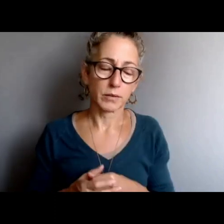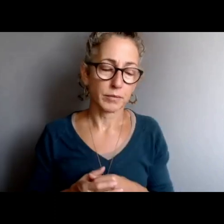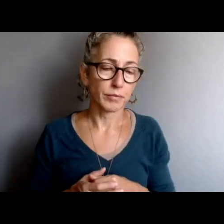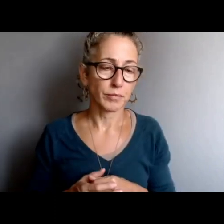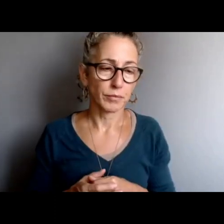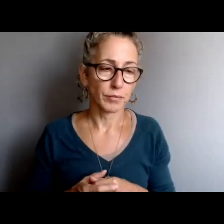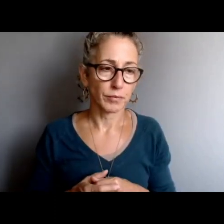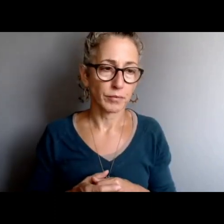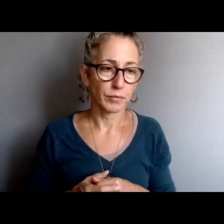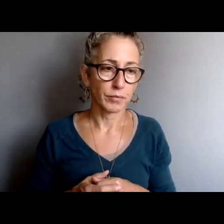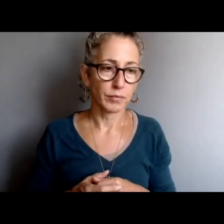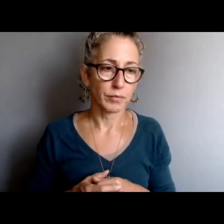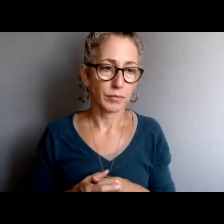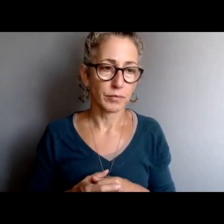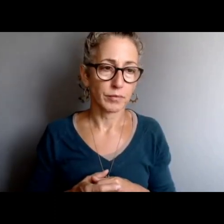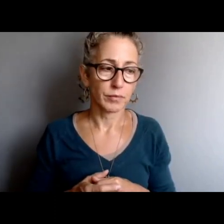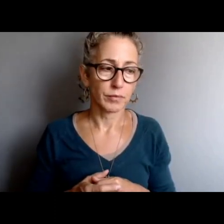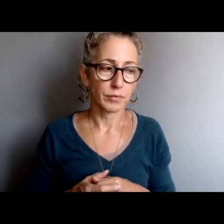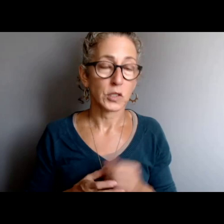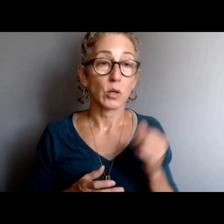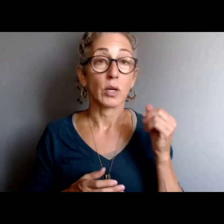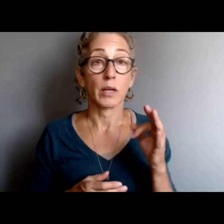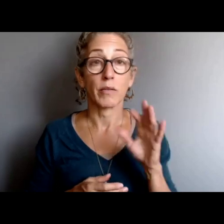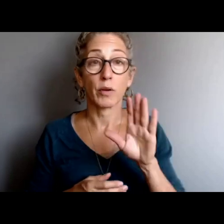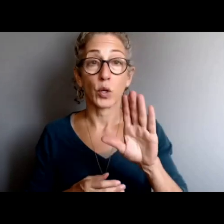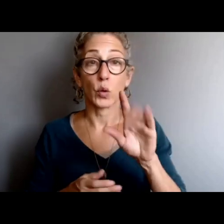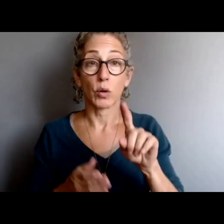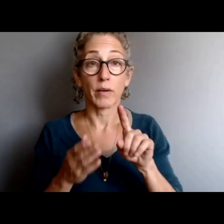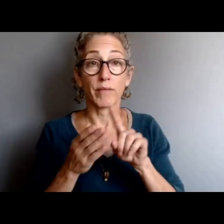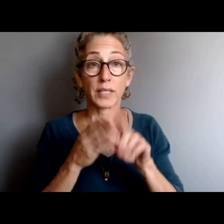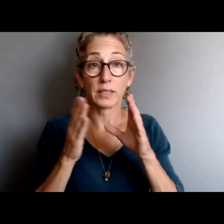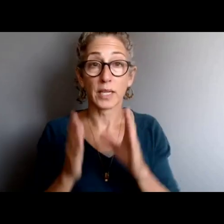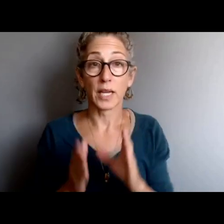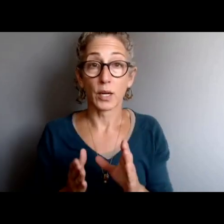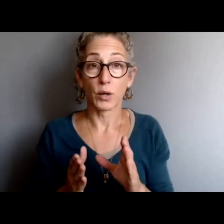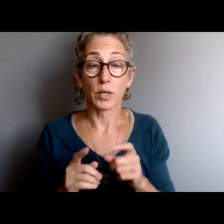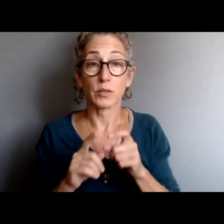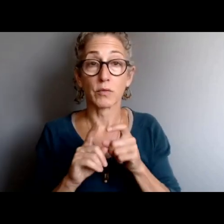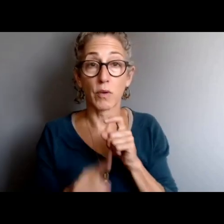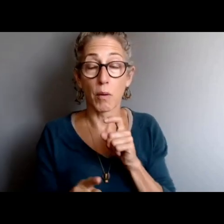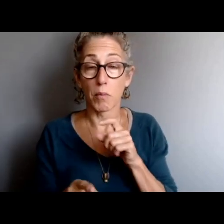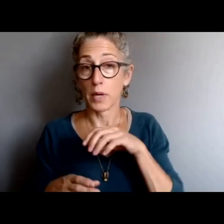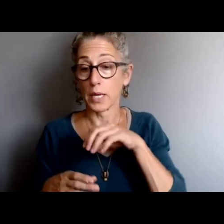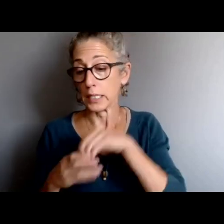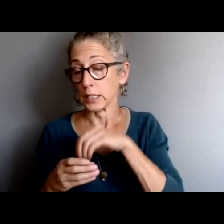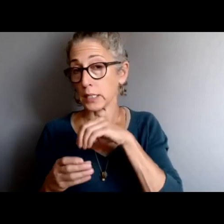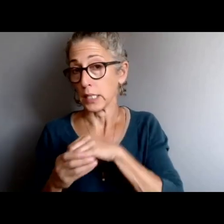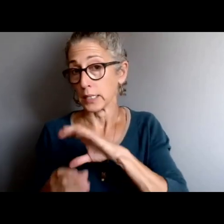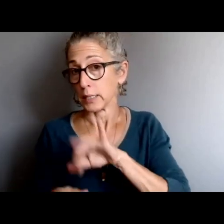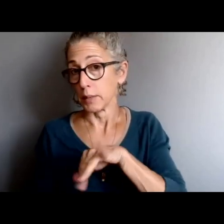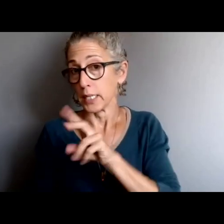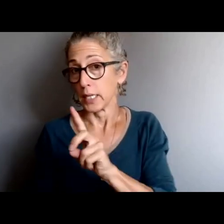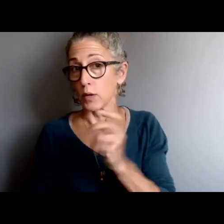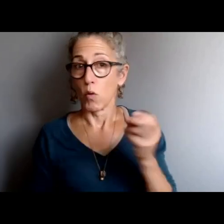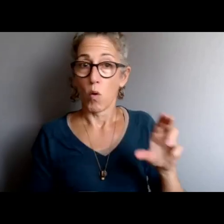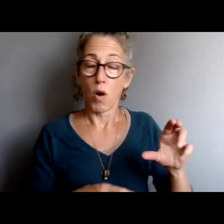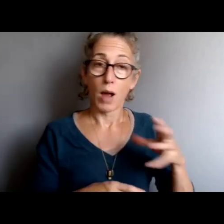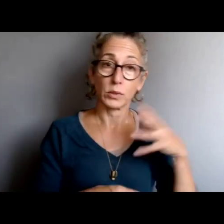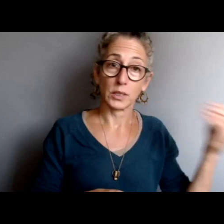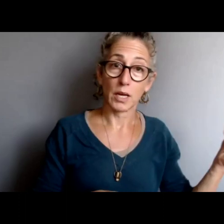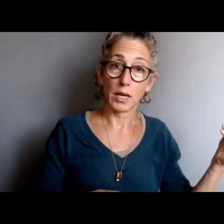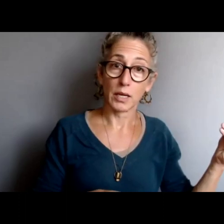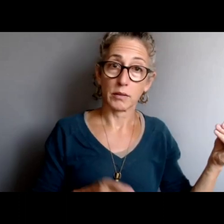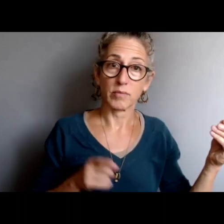assured that whether your investigator works in internal affairs or in the district, they are trained for this function,